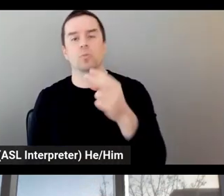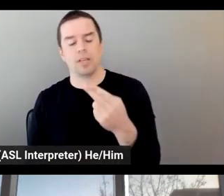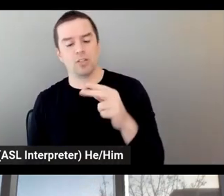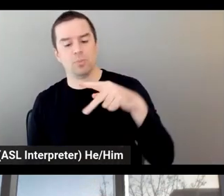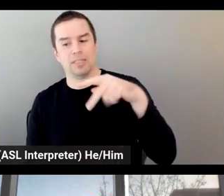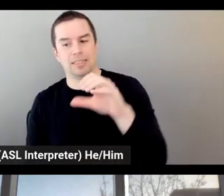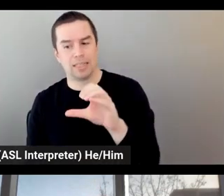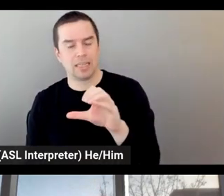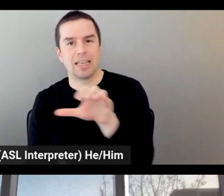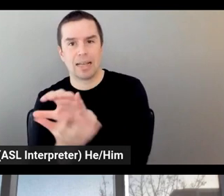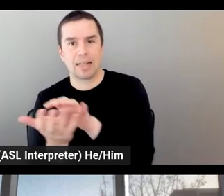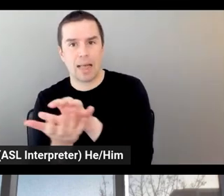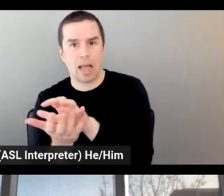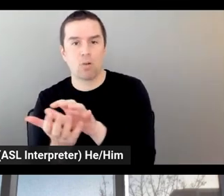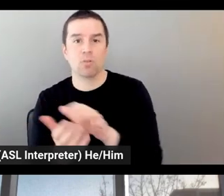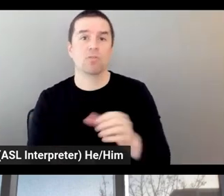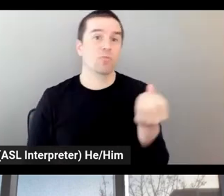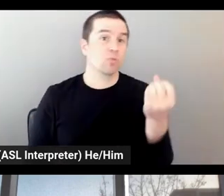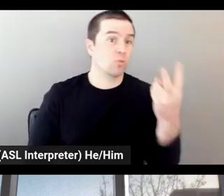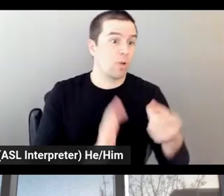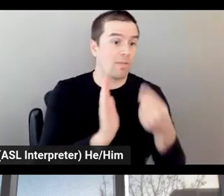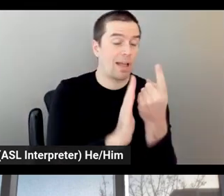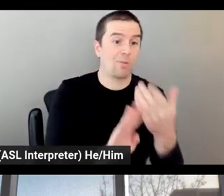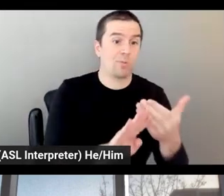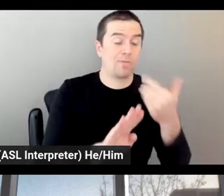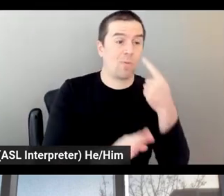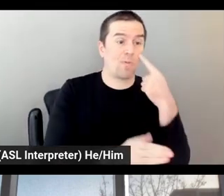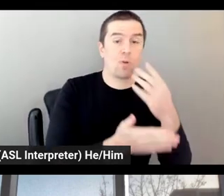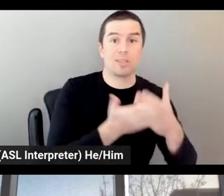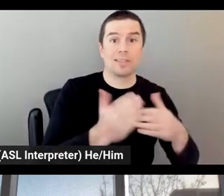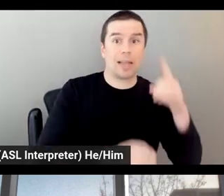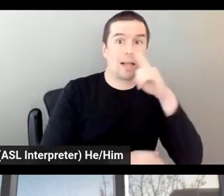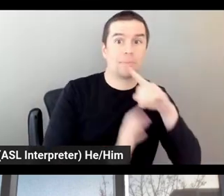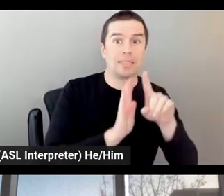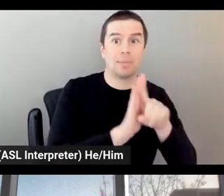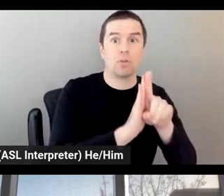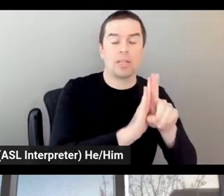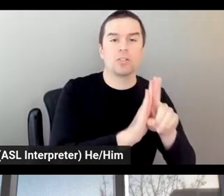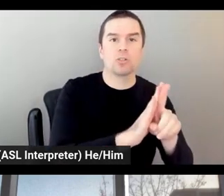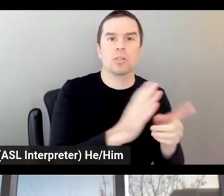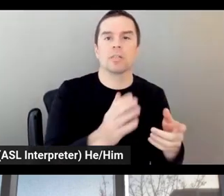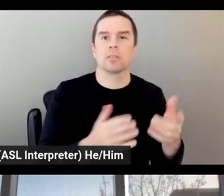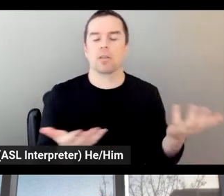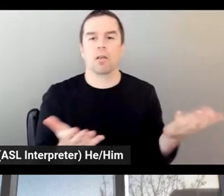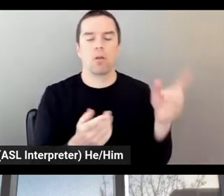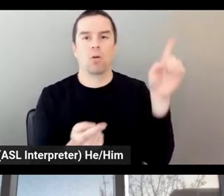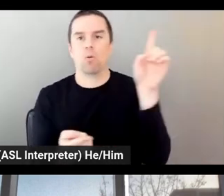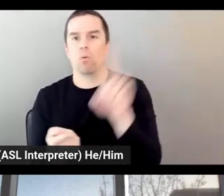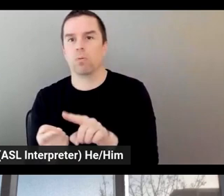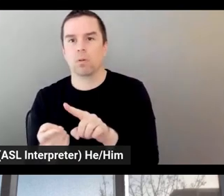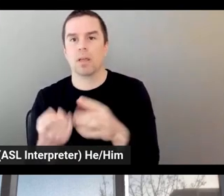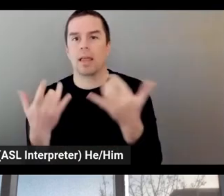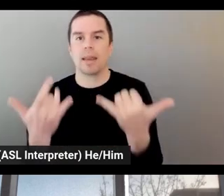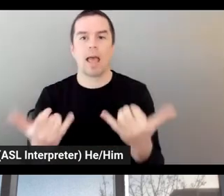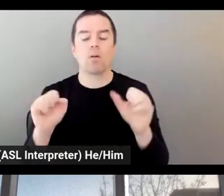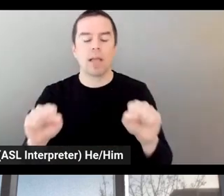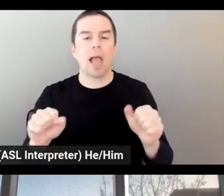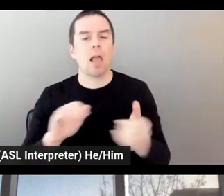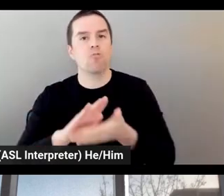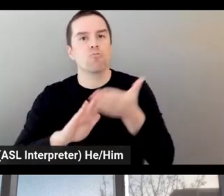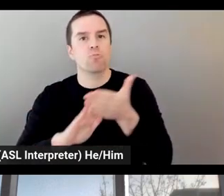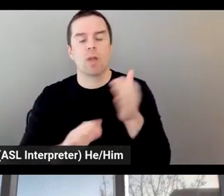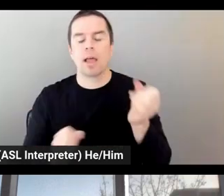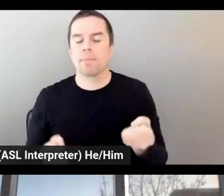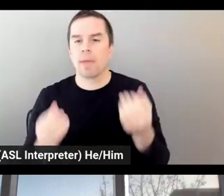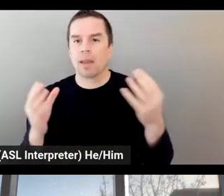for some kind of simulations. So now we are able to run many more simulations in parallel. Well, even there were some use cases where we're not